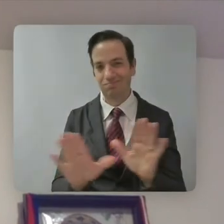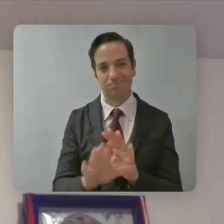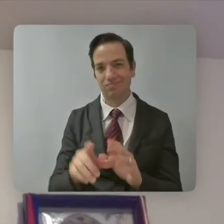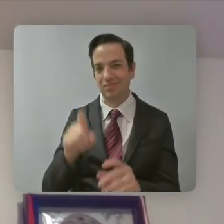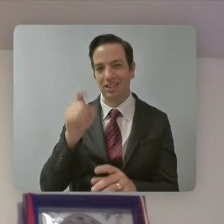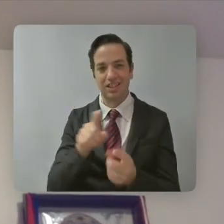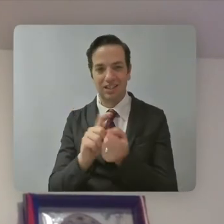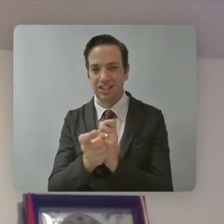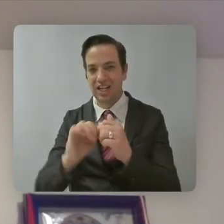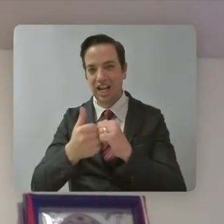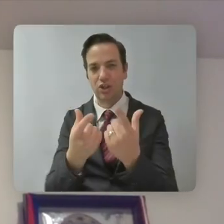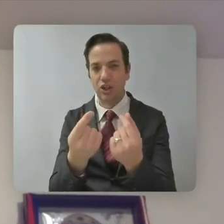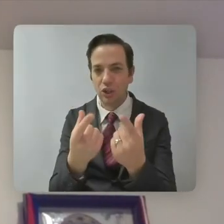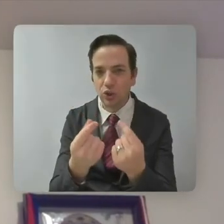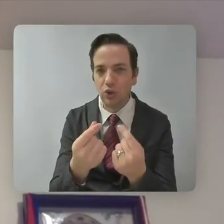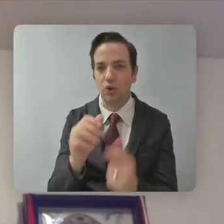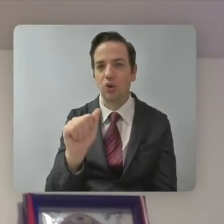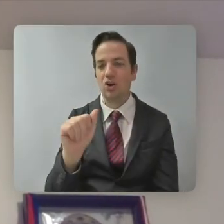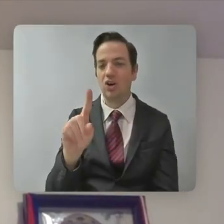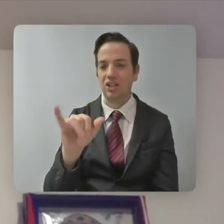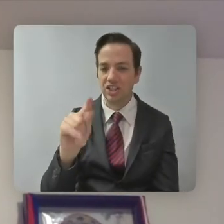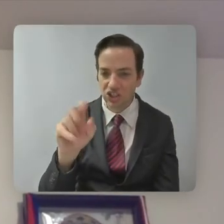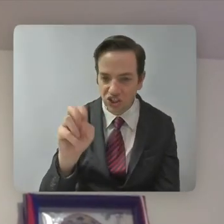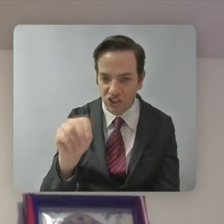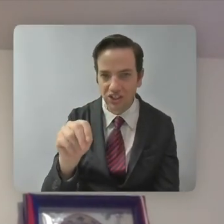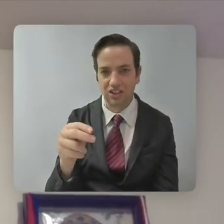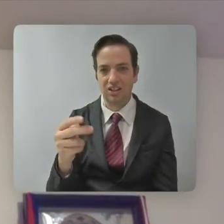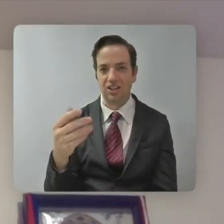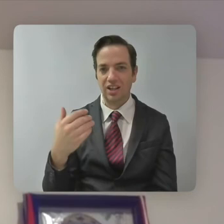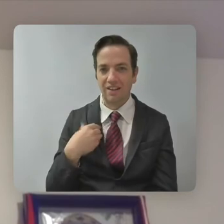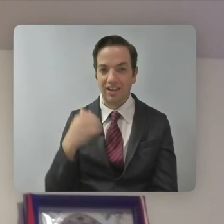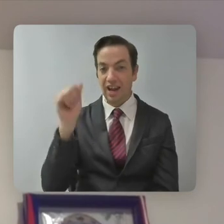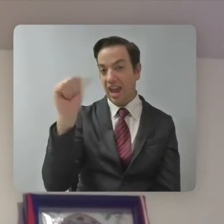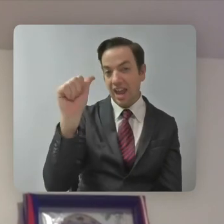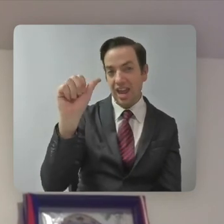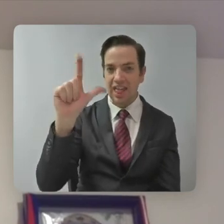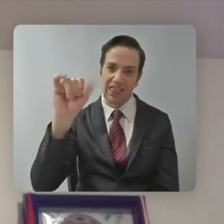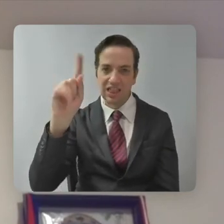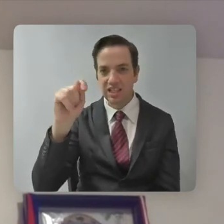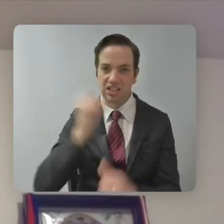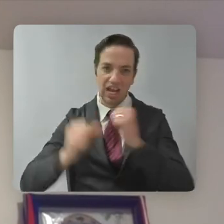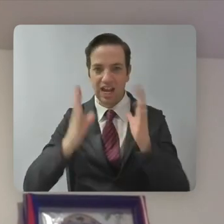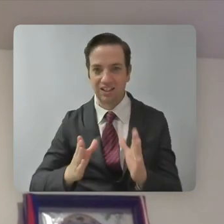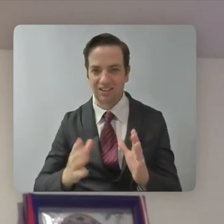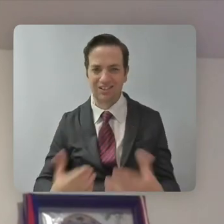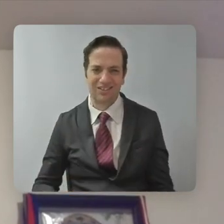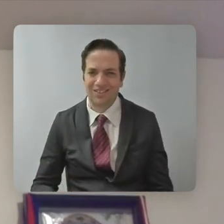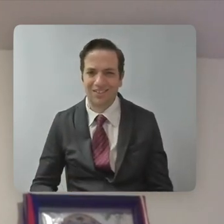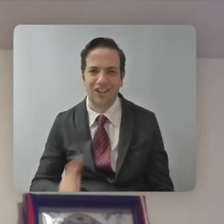but yet they bring, they bring in an eight, like an A-list actor from Hollywood to play the part. And they never really